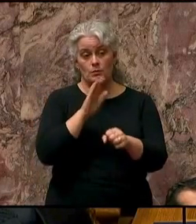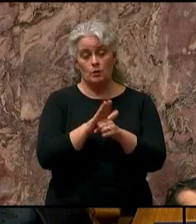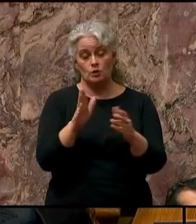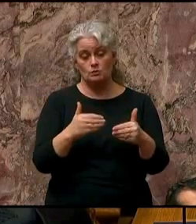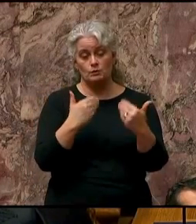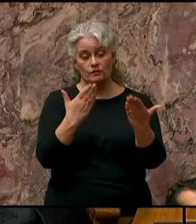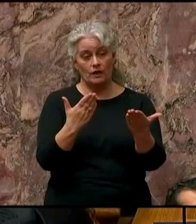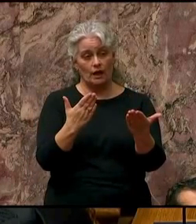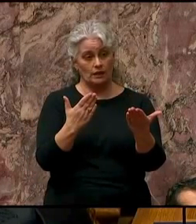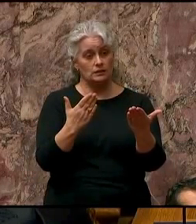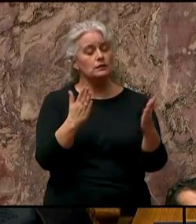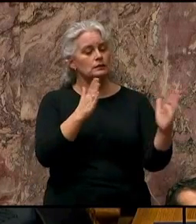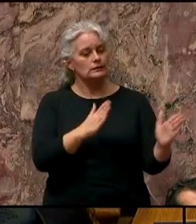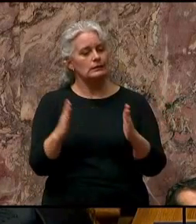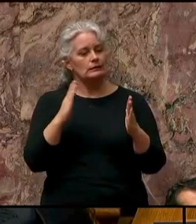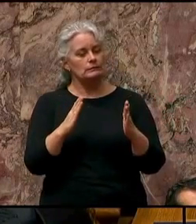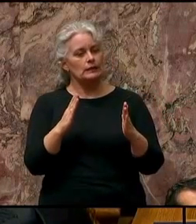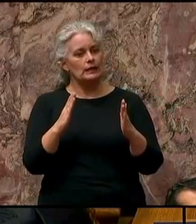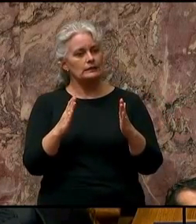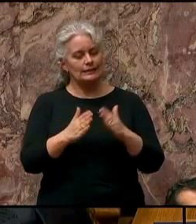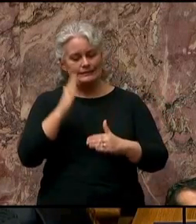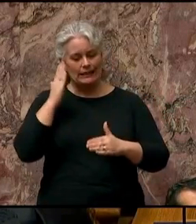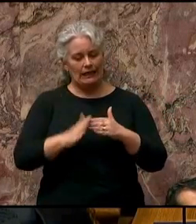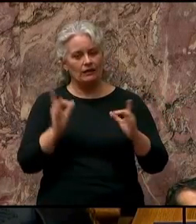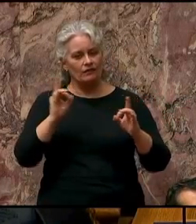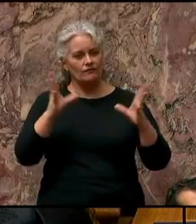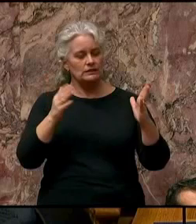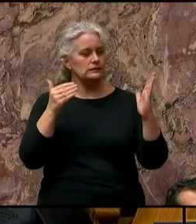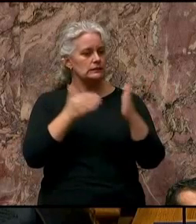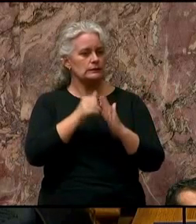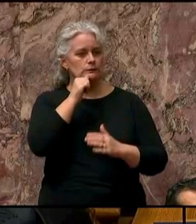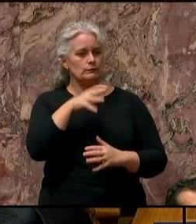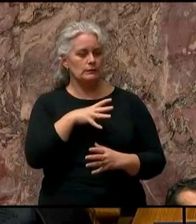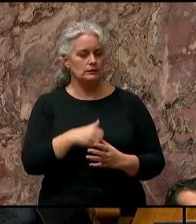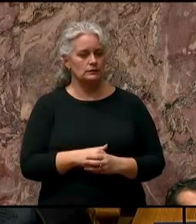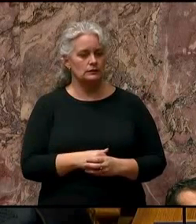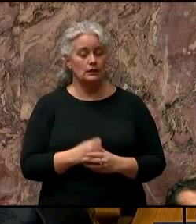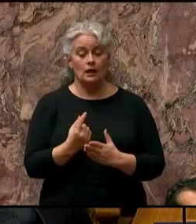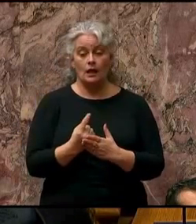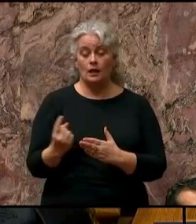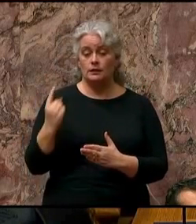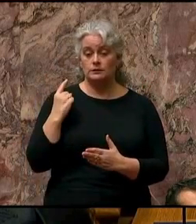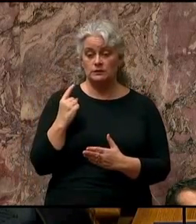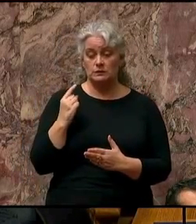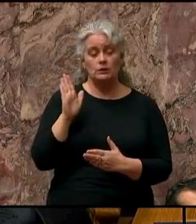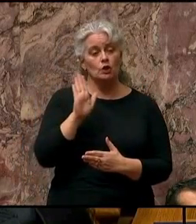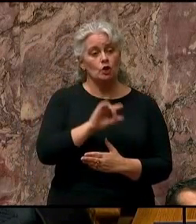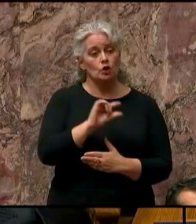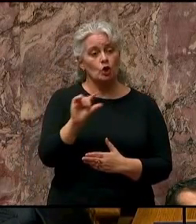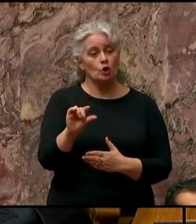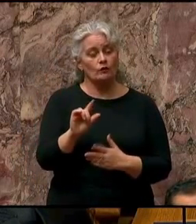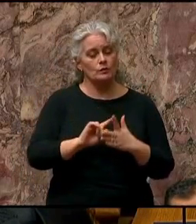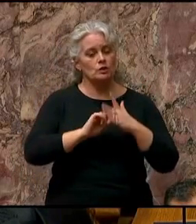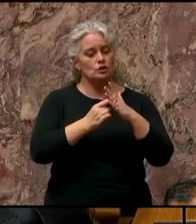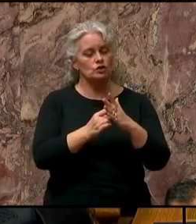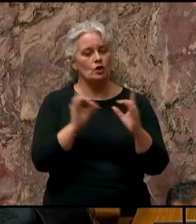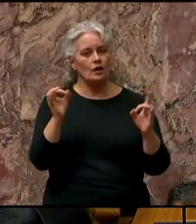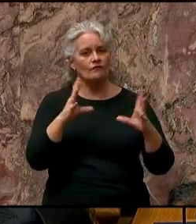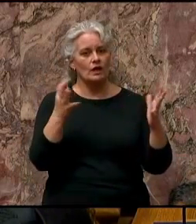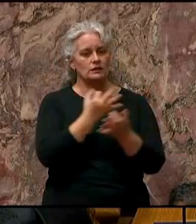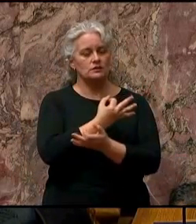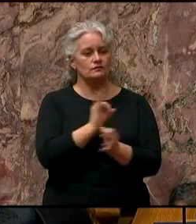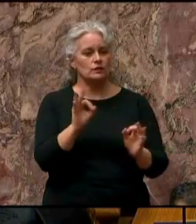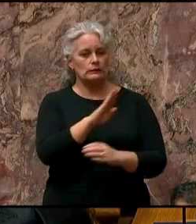a comprehensive strategy to end violence against women. Last week, your government launched the Violence-Free